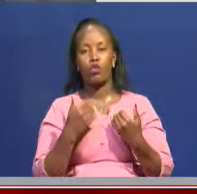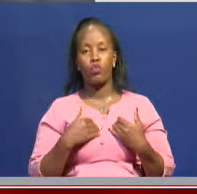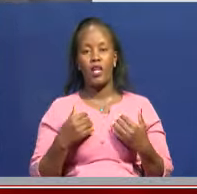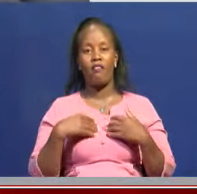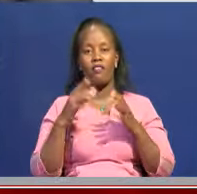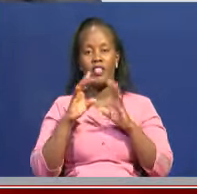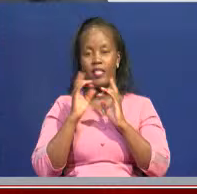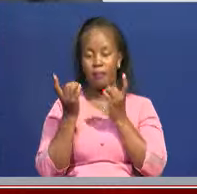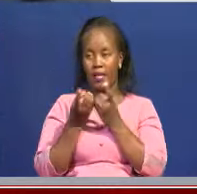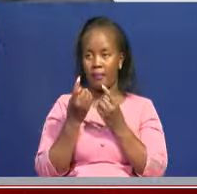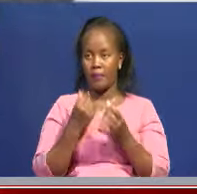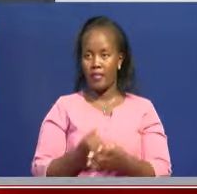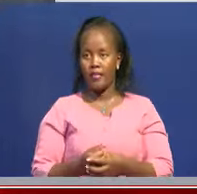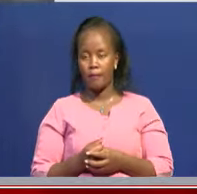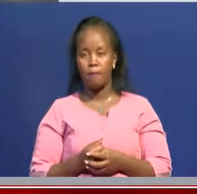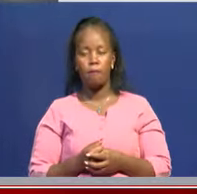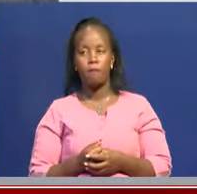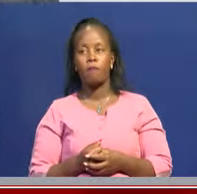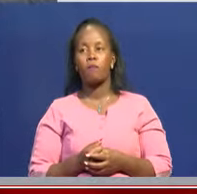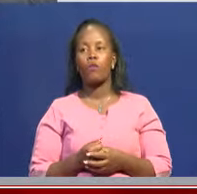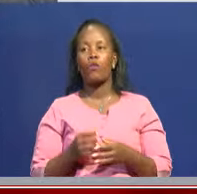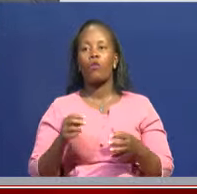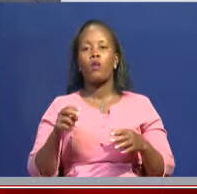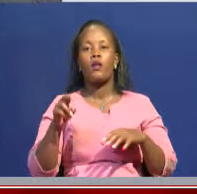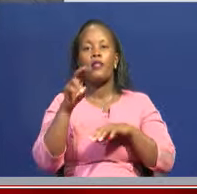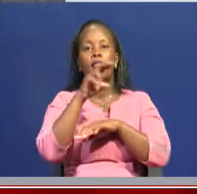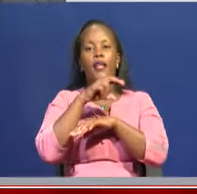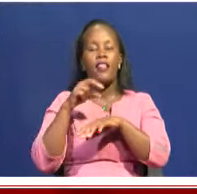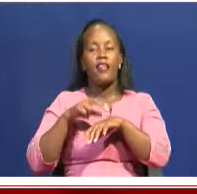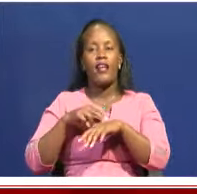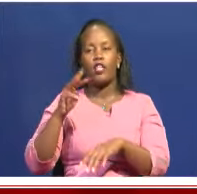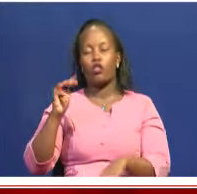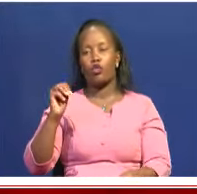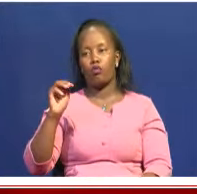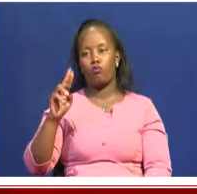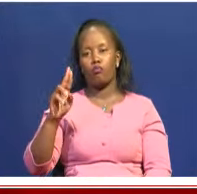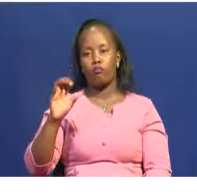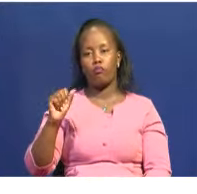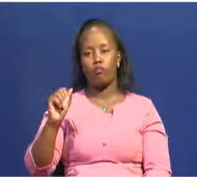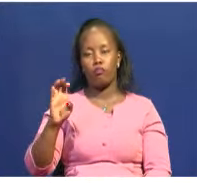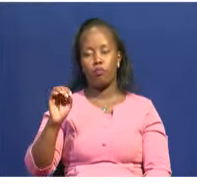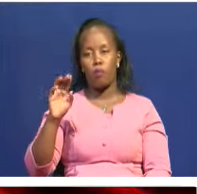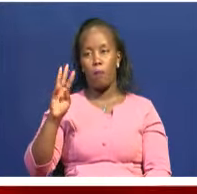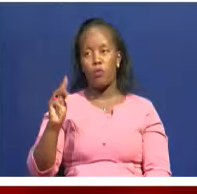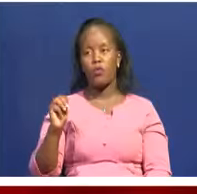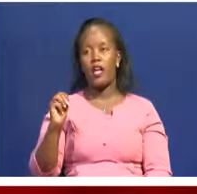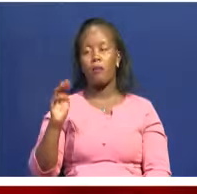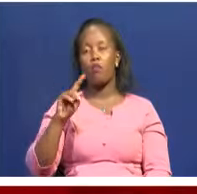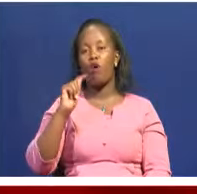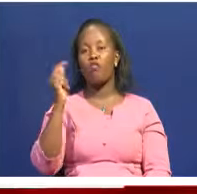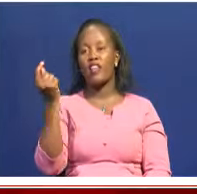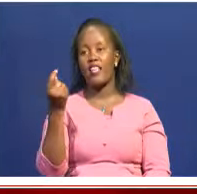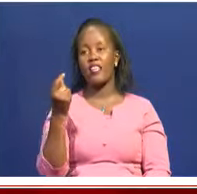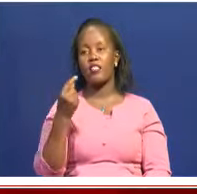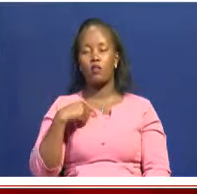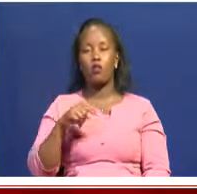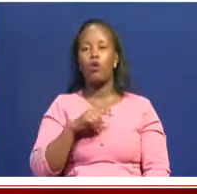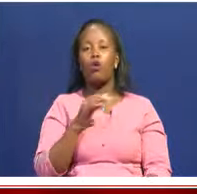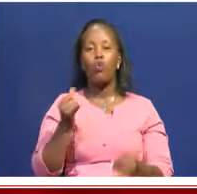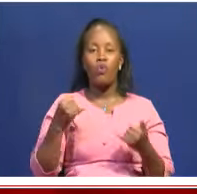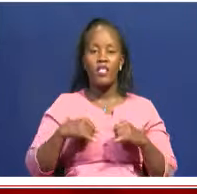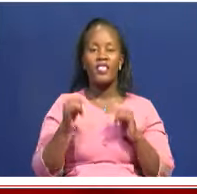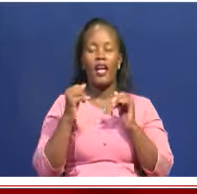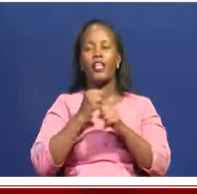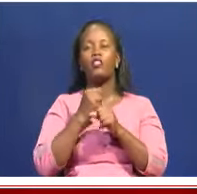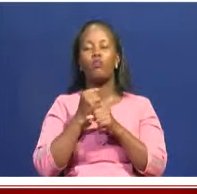Okay. So what we do at the National Museums of Kenya is ensure that the fossils and